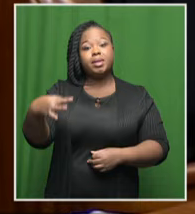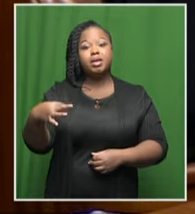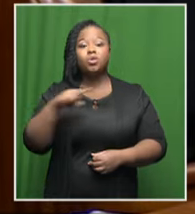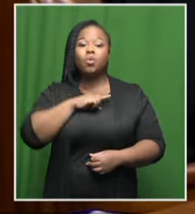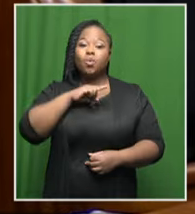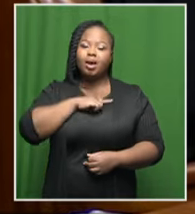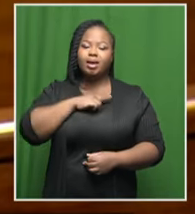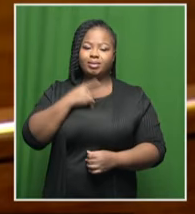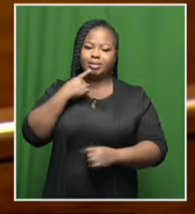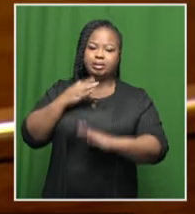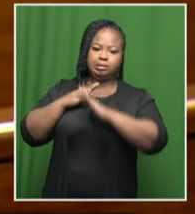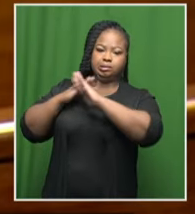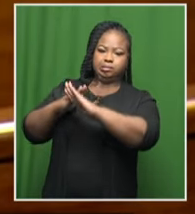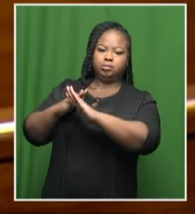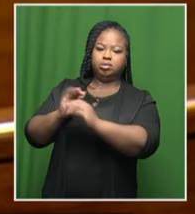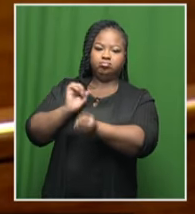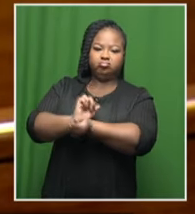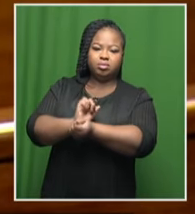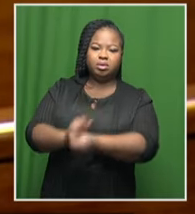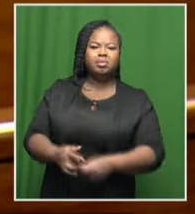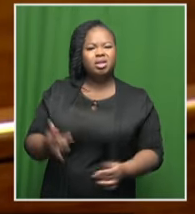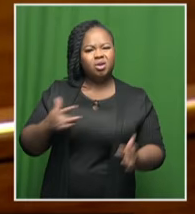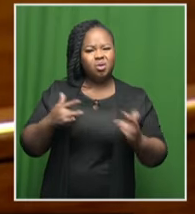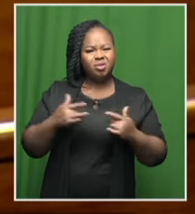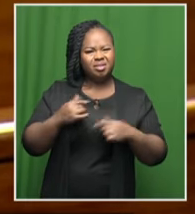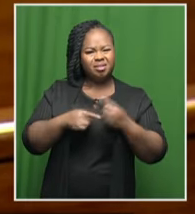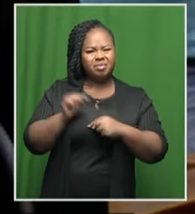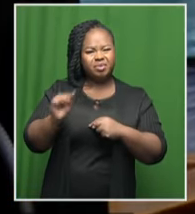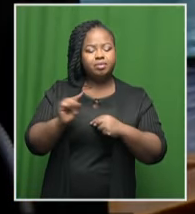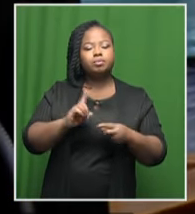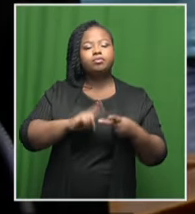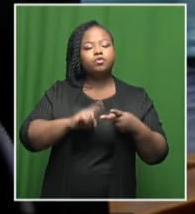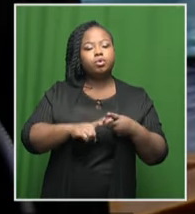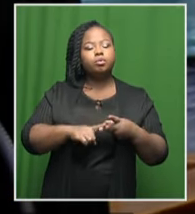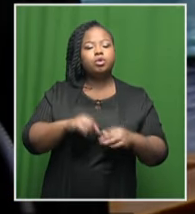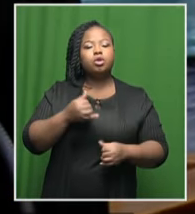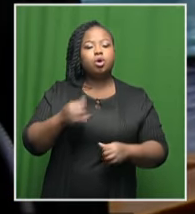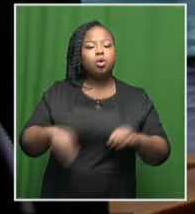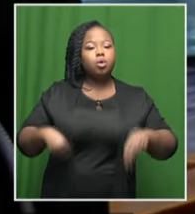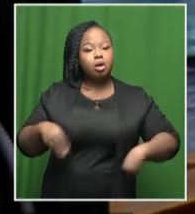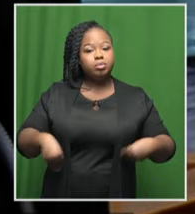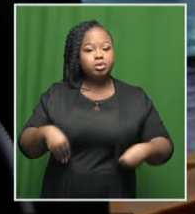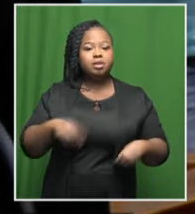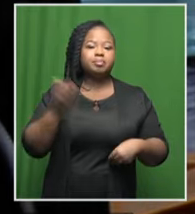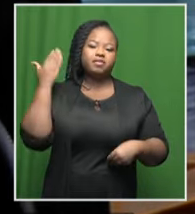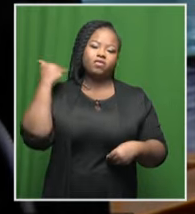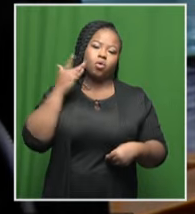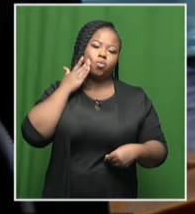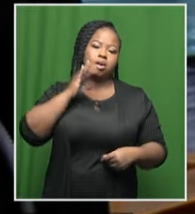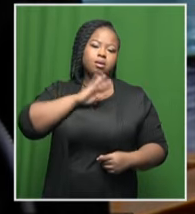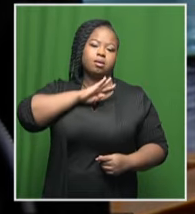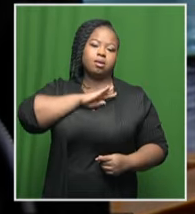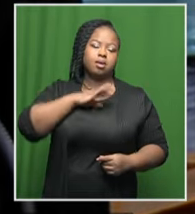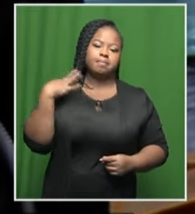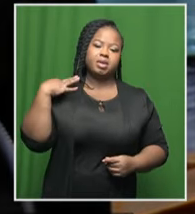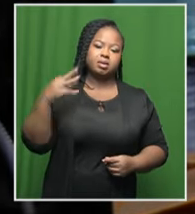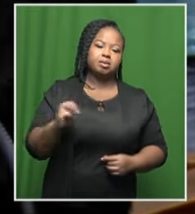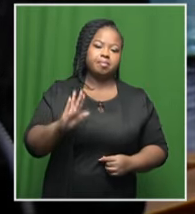from arresting her. The case concerns corruption allegations levelled against her while she was Defence Minister.